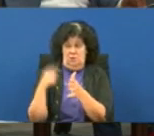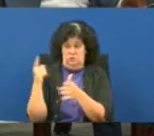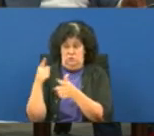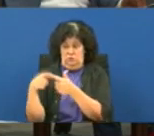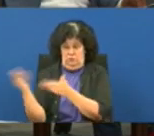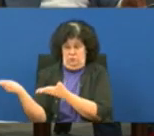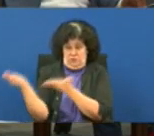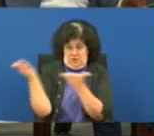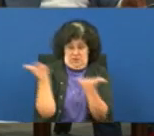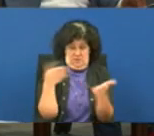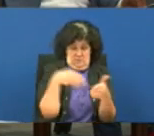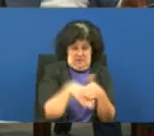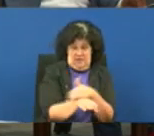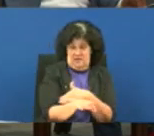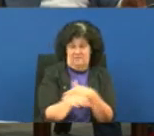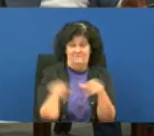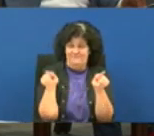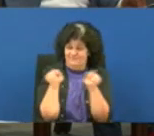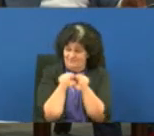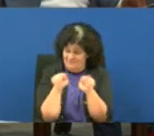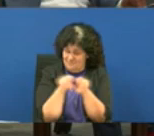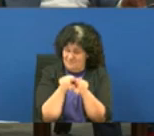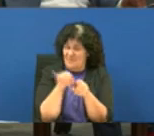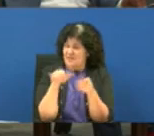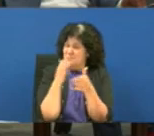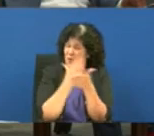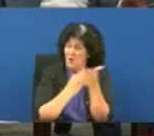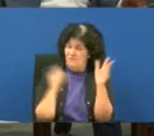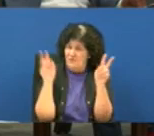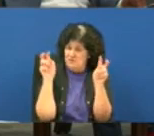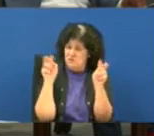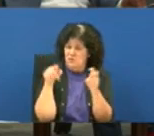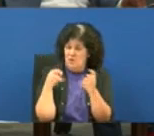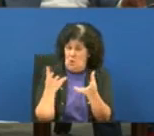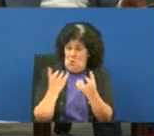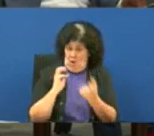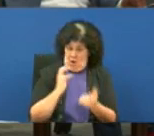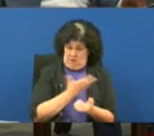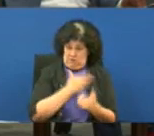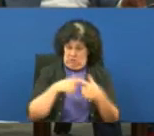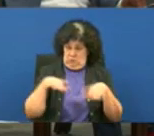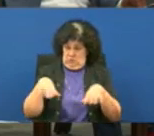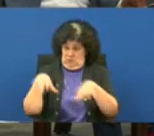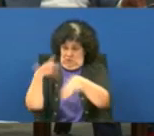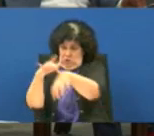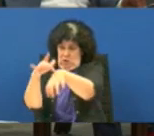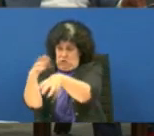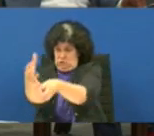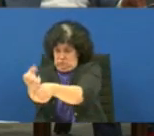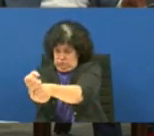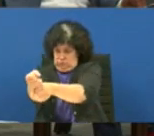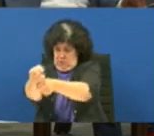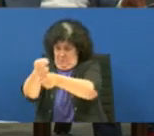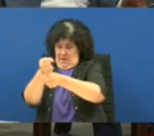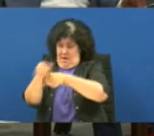multiple conversations and i think that was part of the issue because they wanted us to get them out of the vehicle and we cannot do that